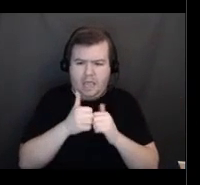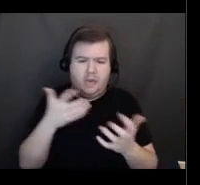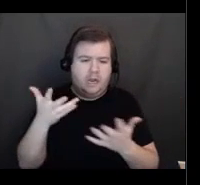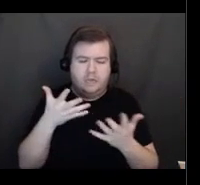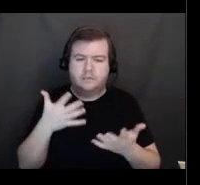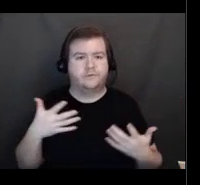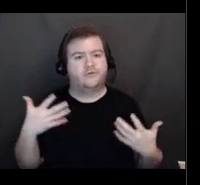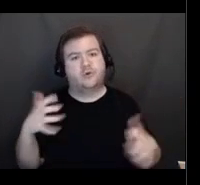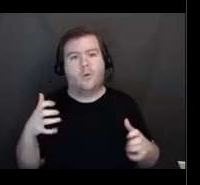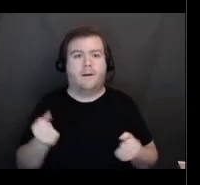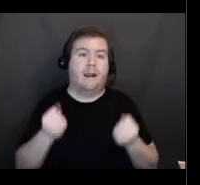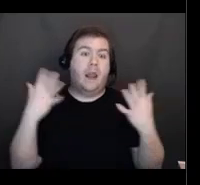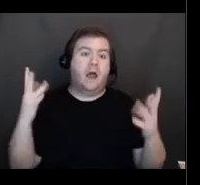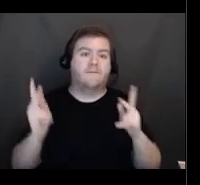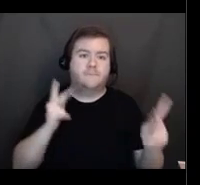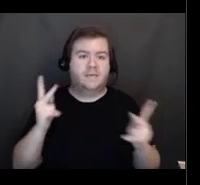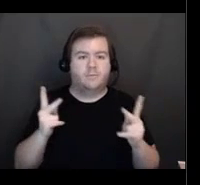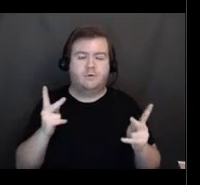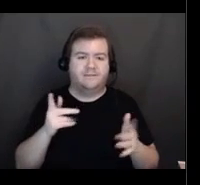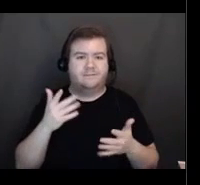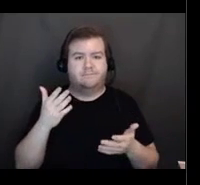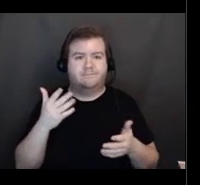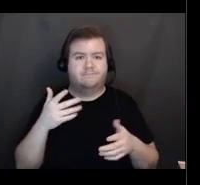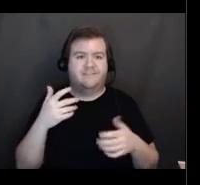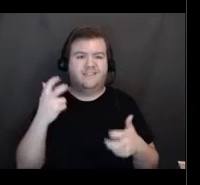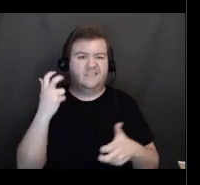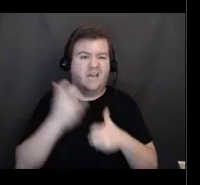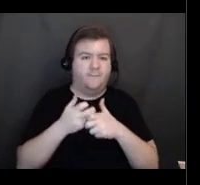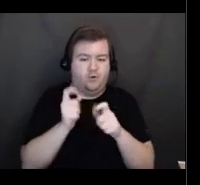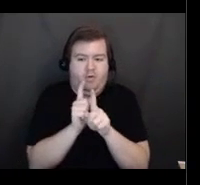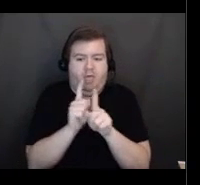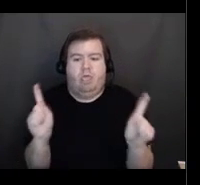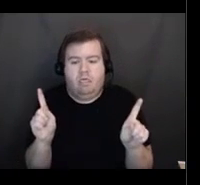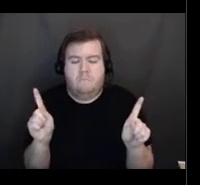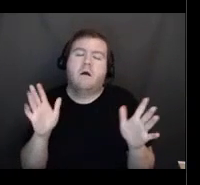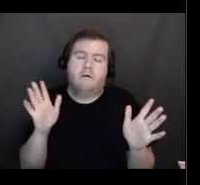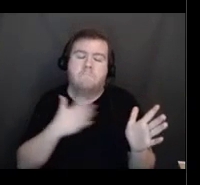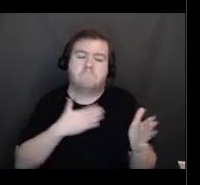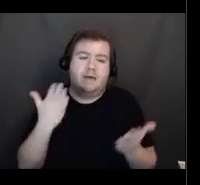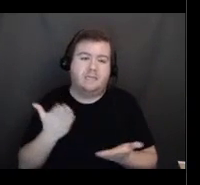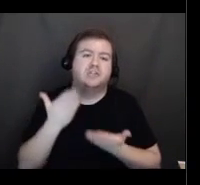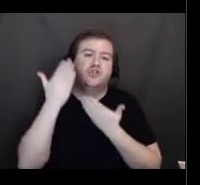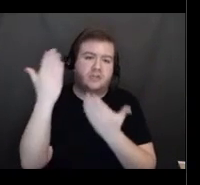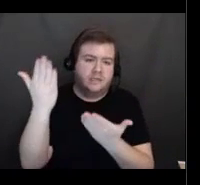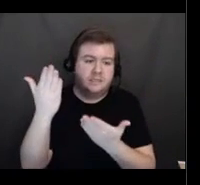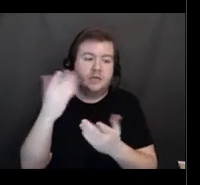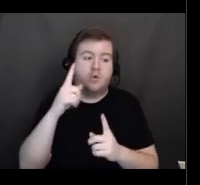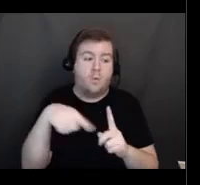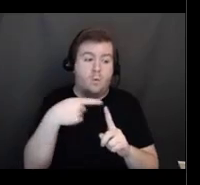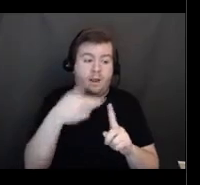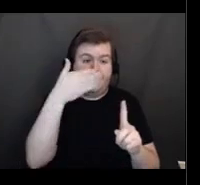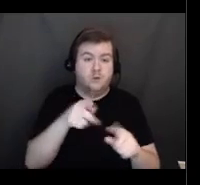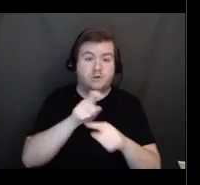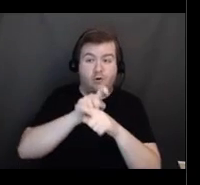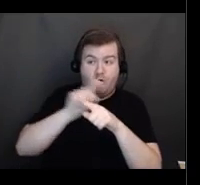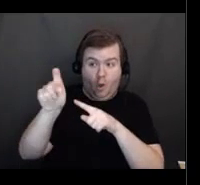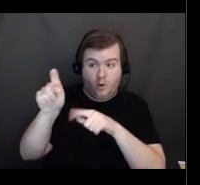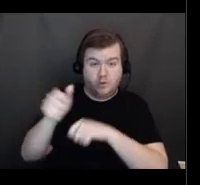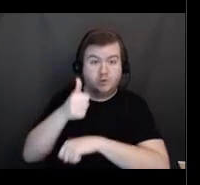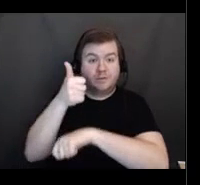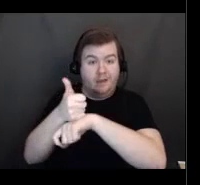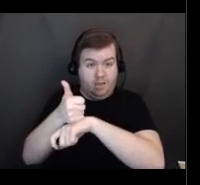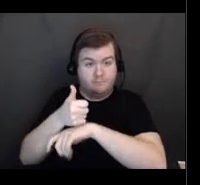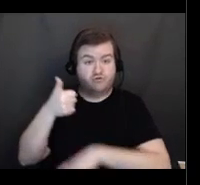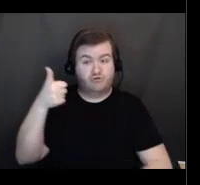lot of people not able to social distance. But my suggestion at this point is that is something that the person would need to ask for